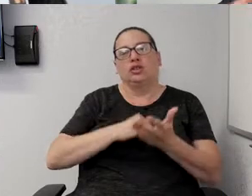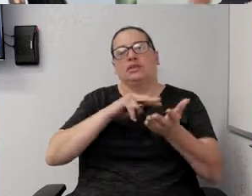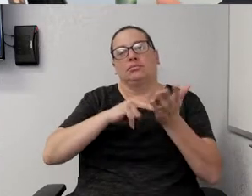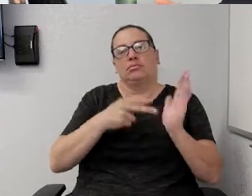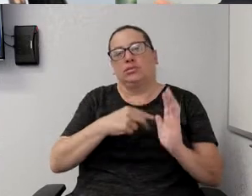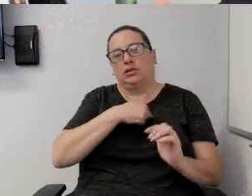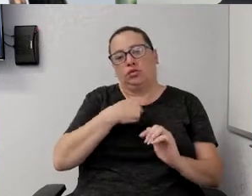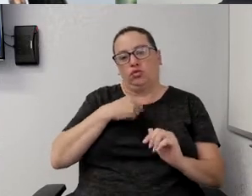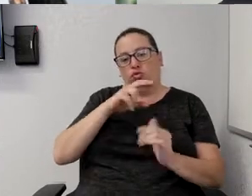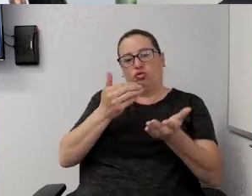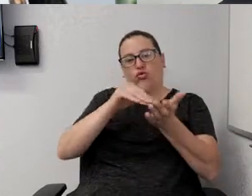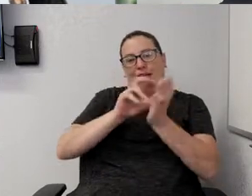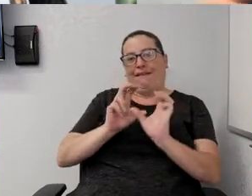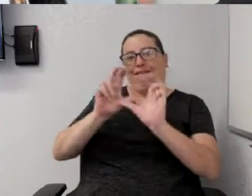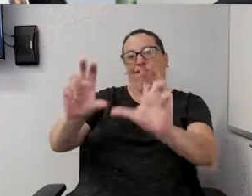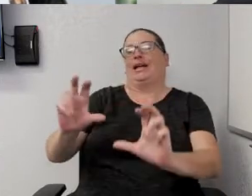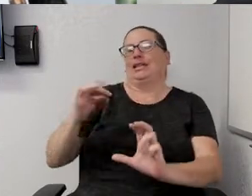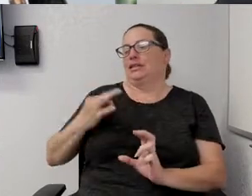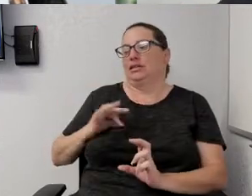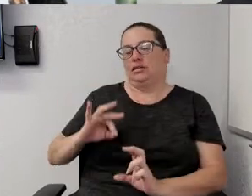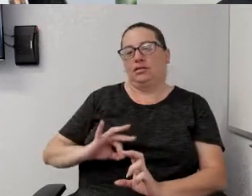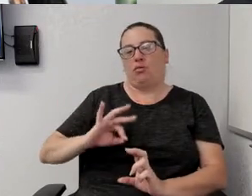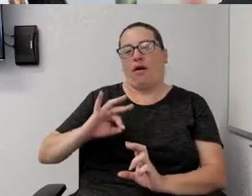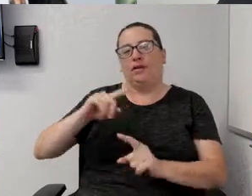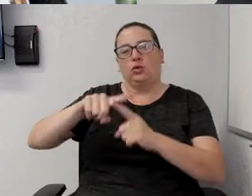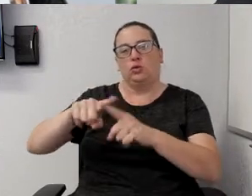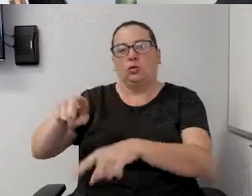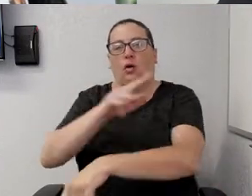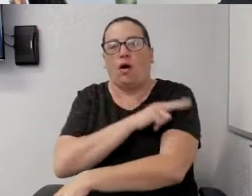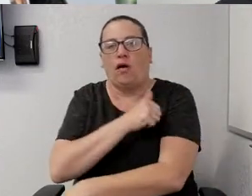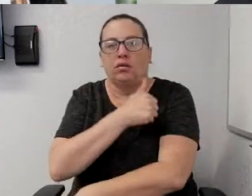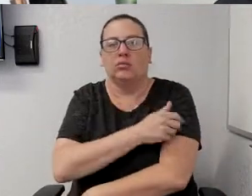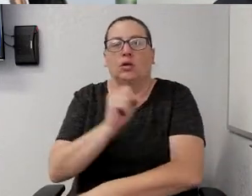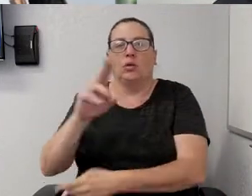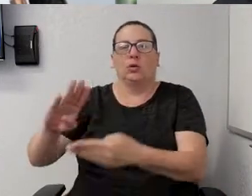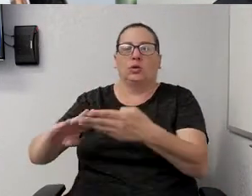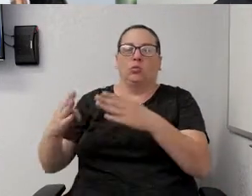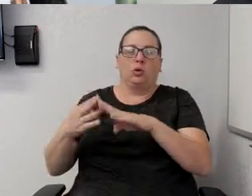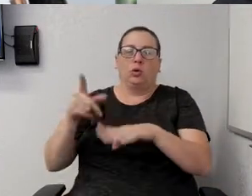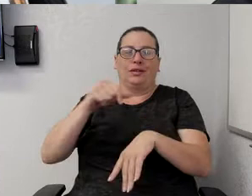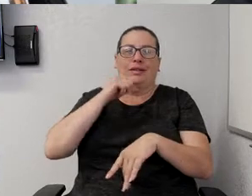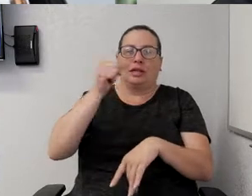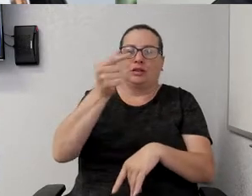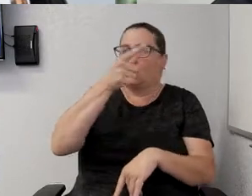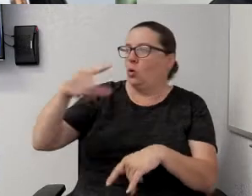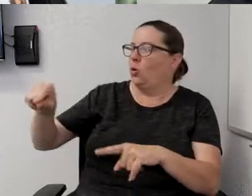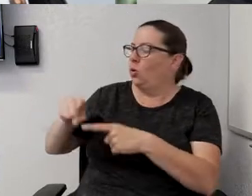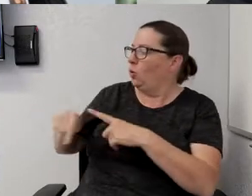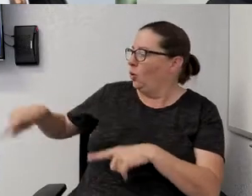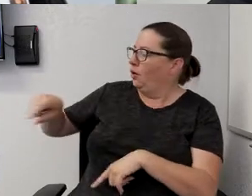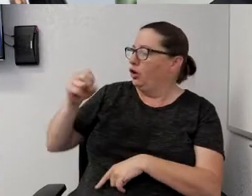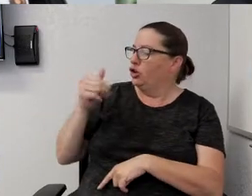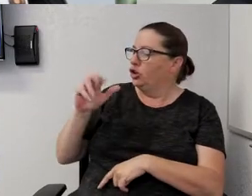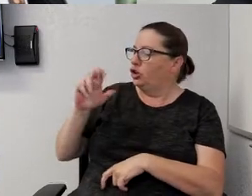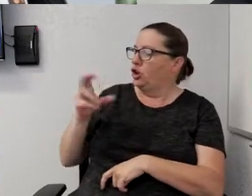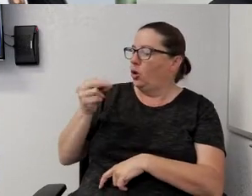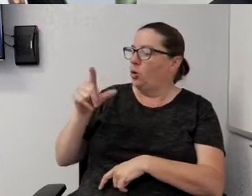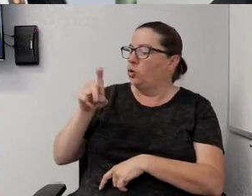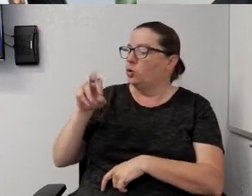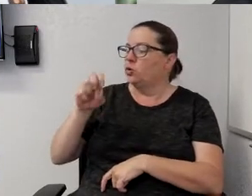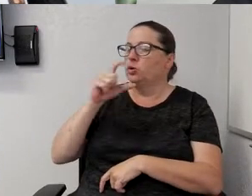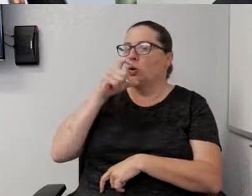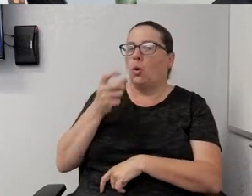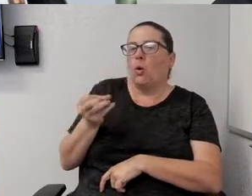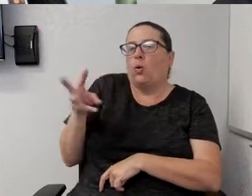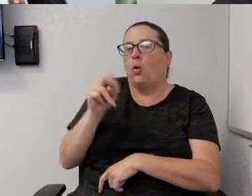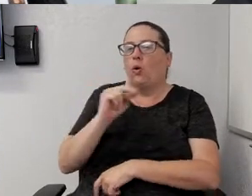hospital, back into our community. It doesn't go to, you know, shareholders or people that own the hospital. And this has